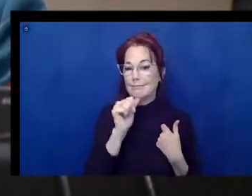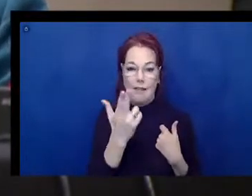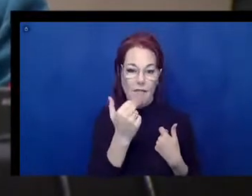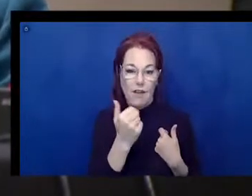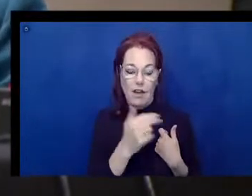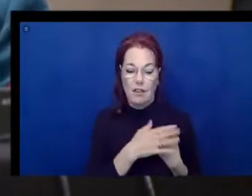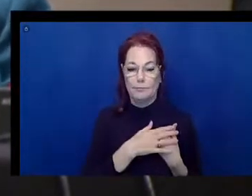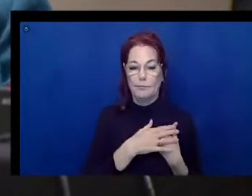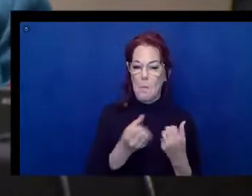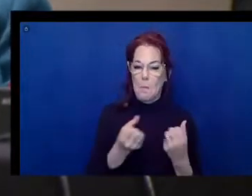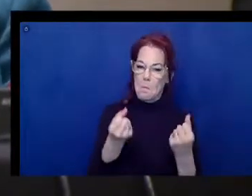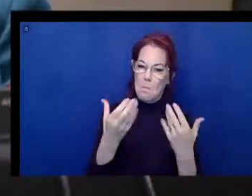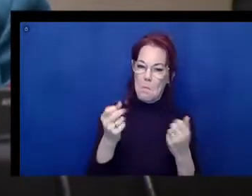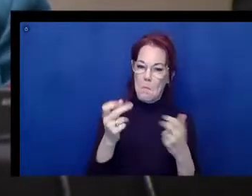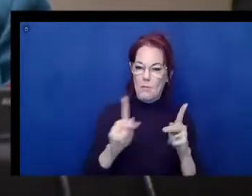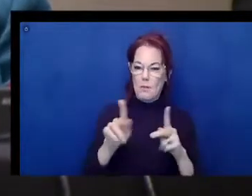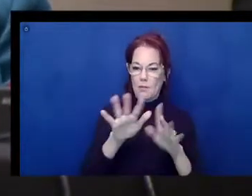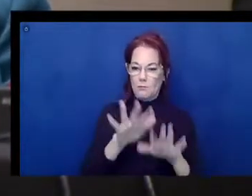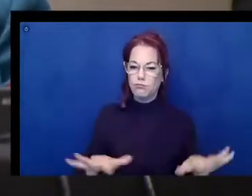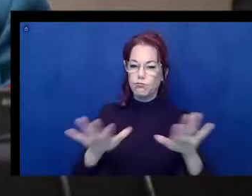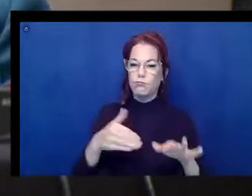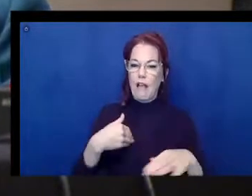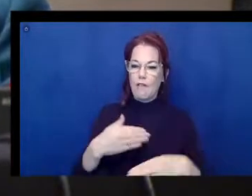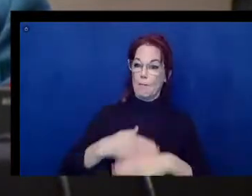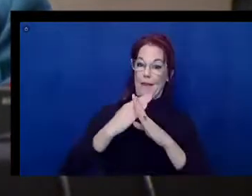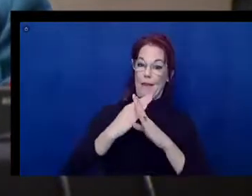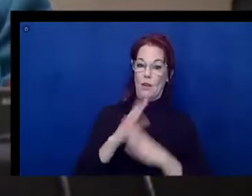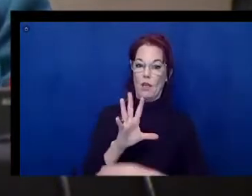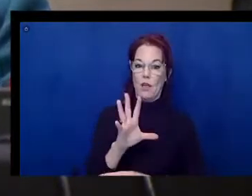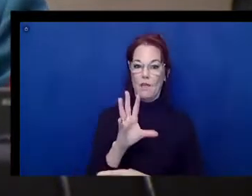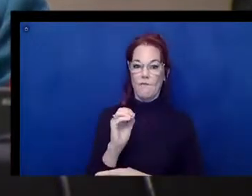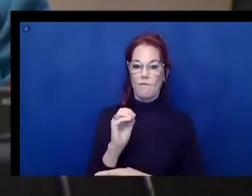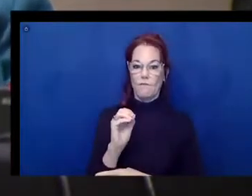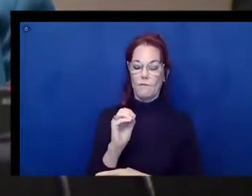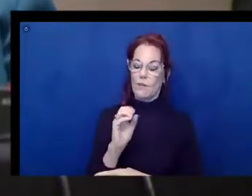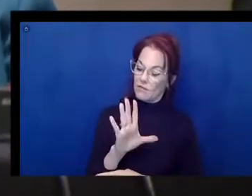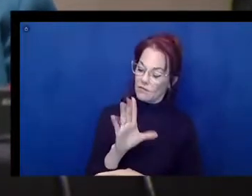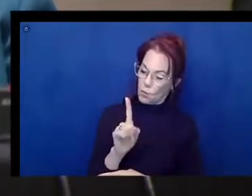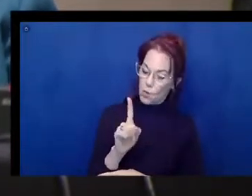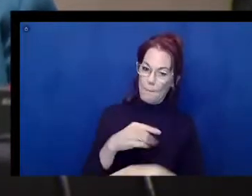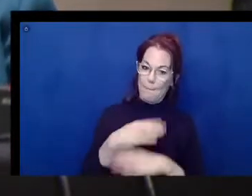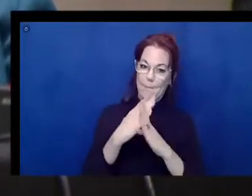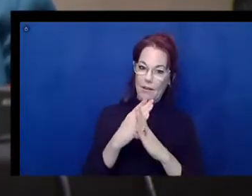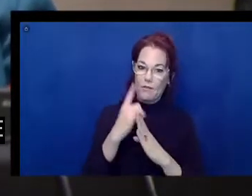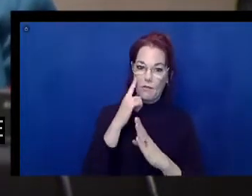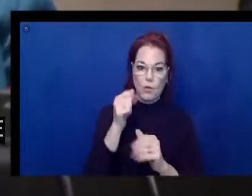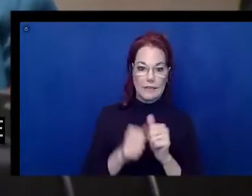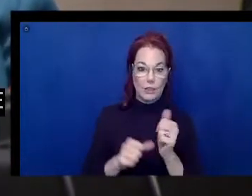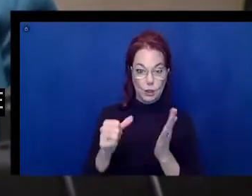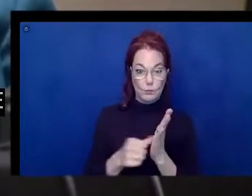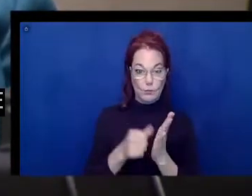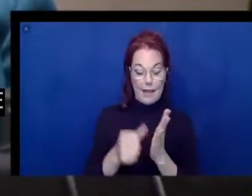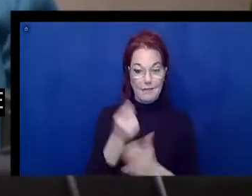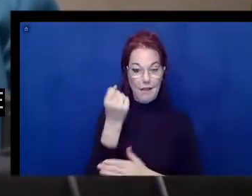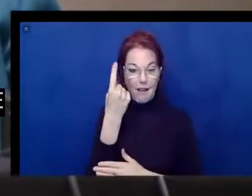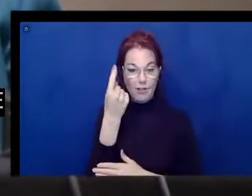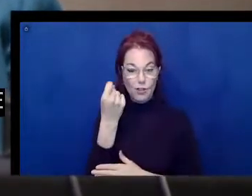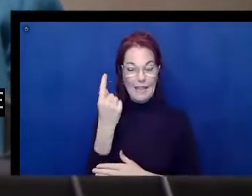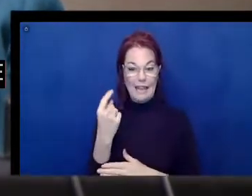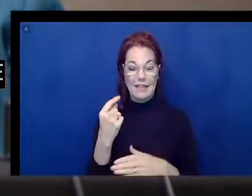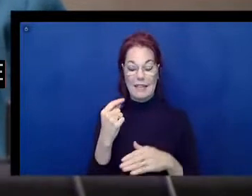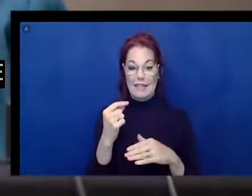barriers, an average of 51 barriers per page. And there's no reason for this. Digital accessibility is not